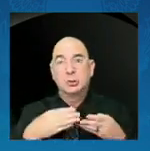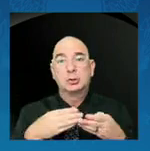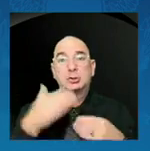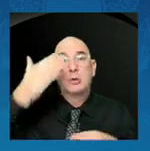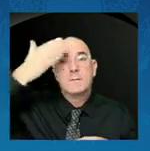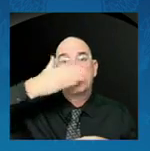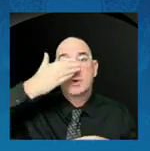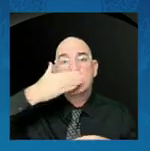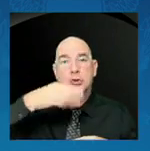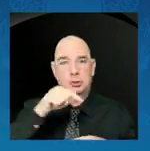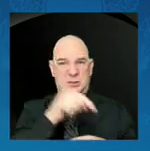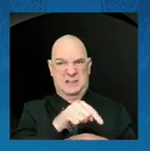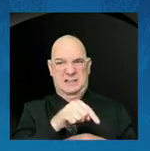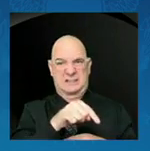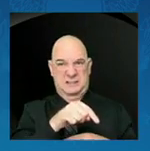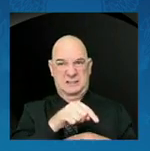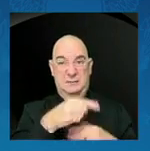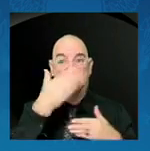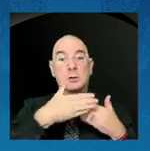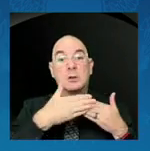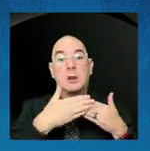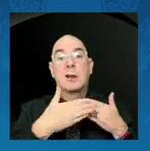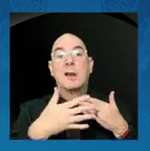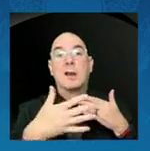from there. Widen your view.